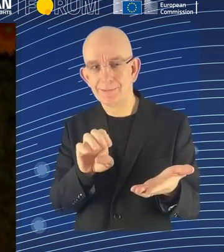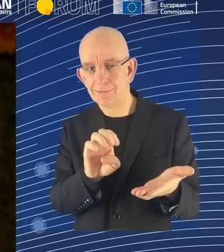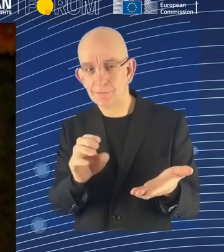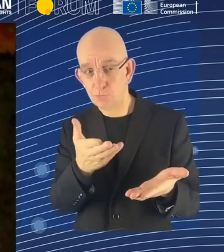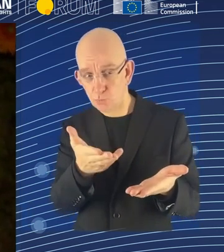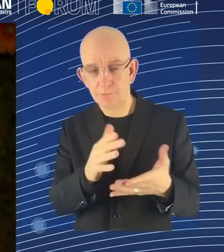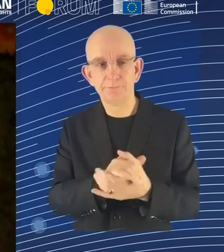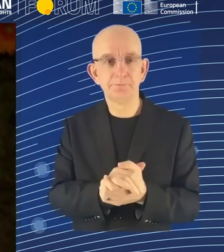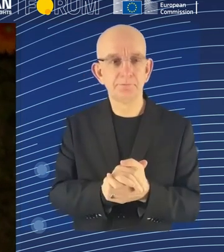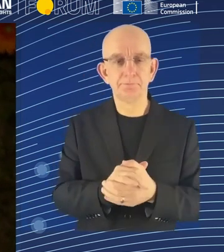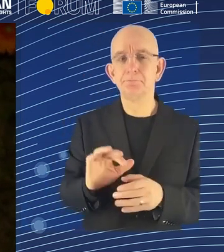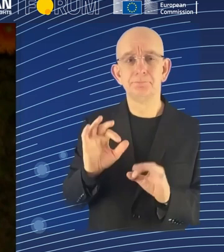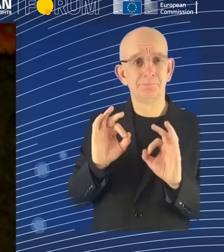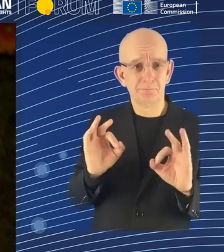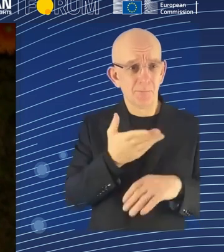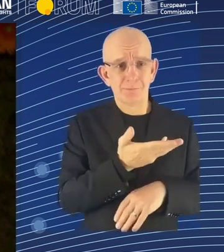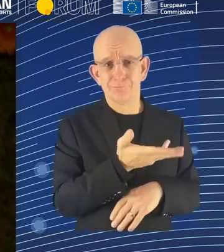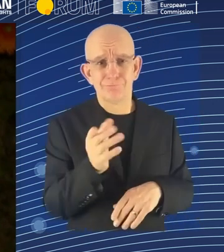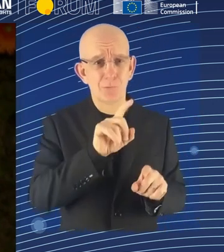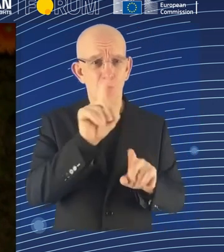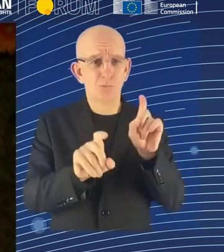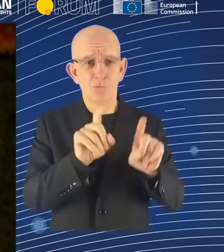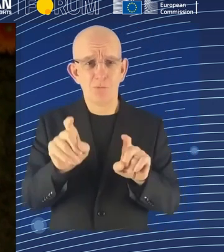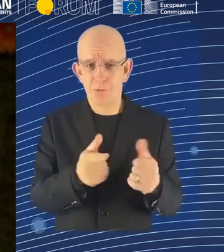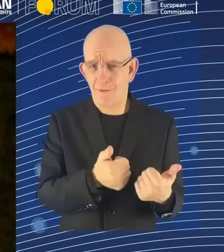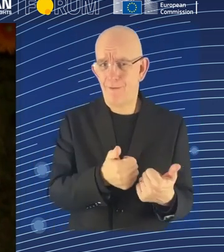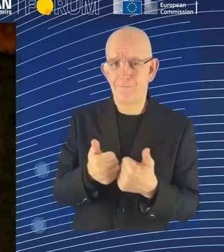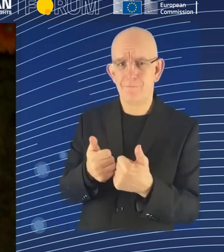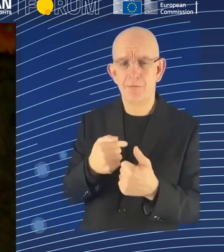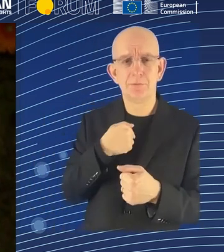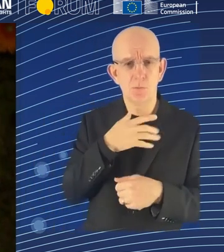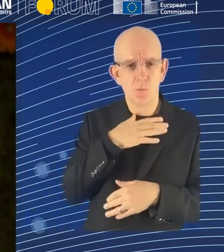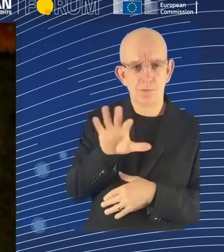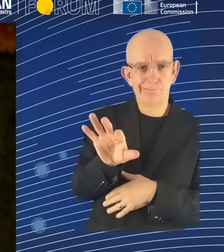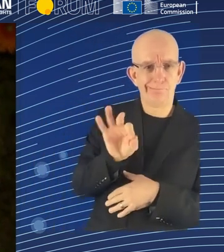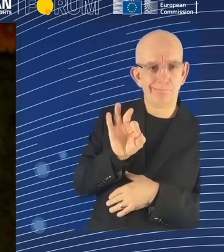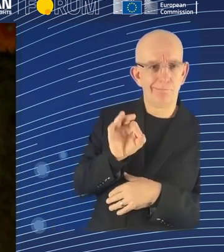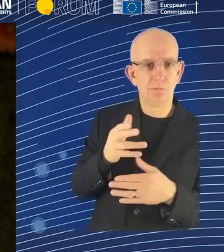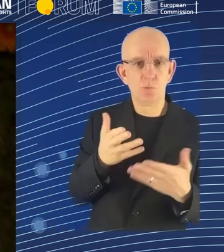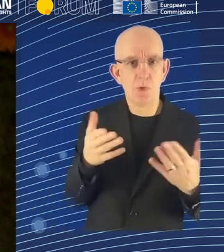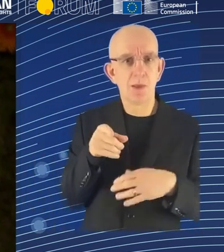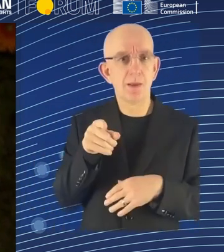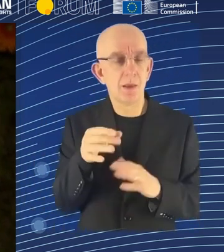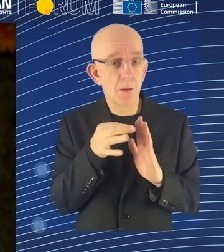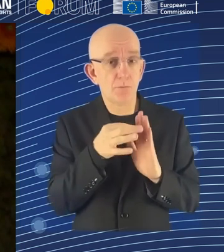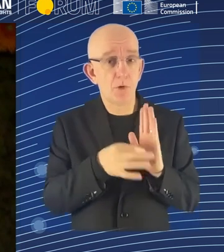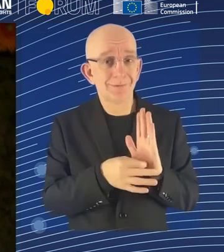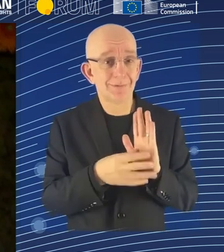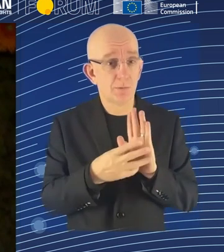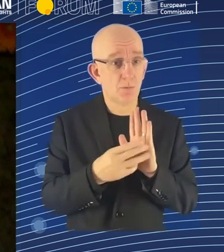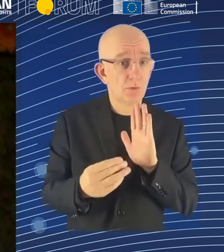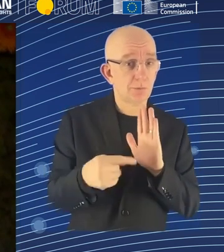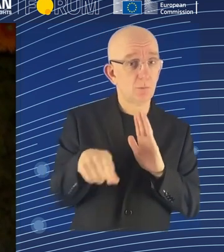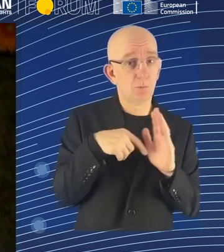responsibilities for the employers in that model flow down to all labor subcontractors. Absolutely. there's